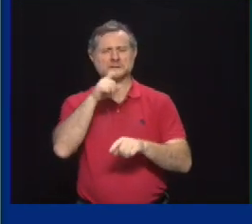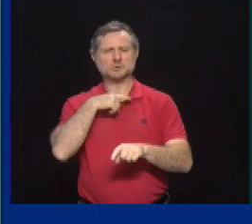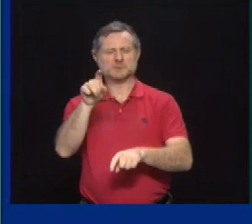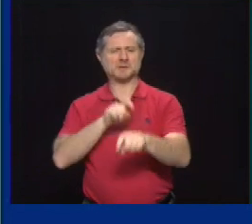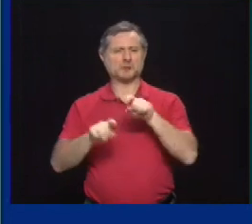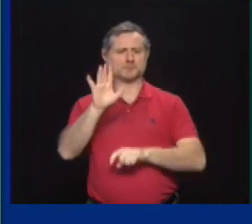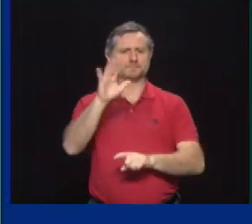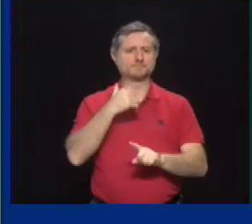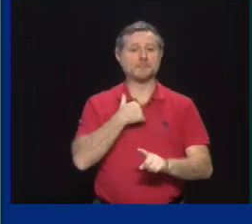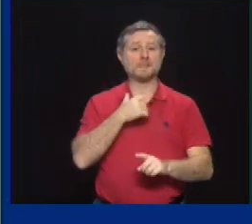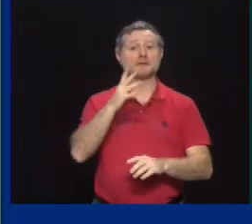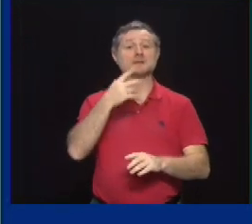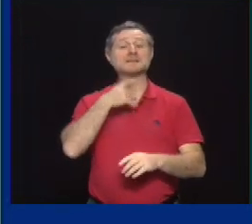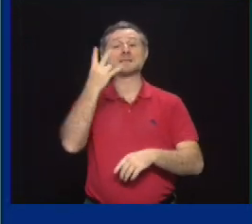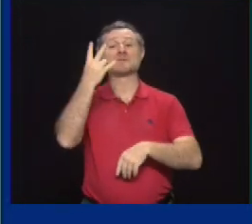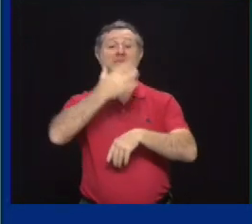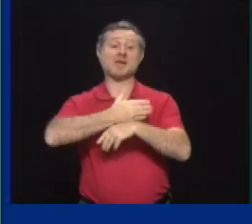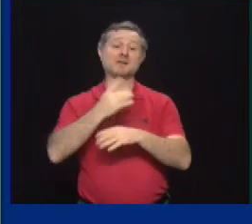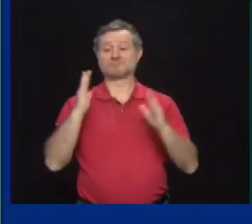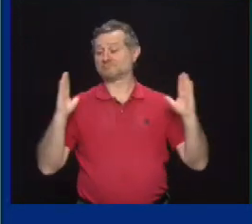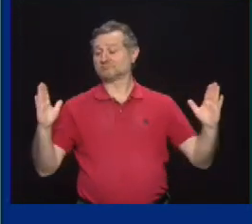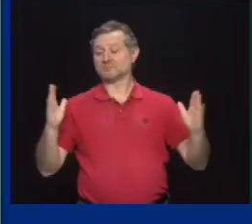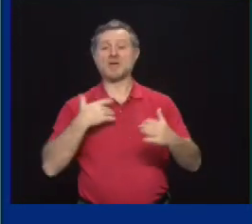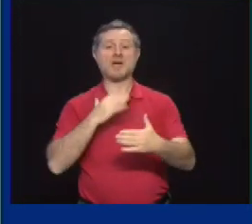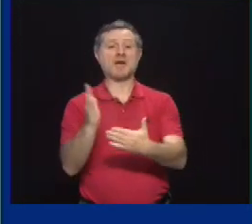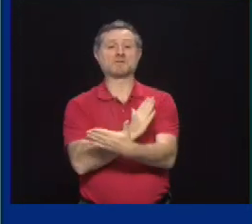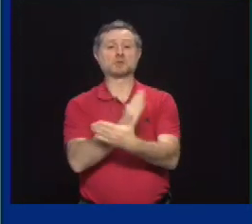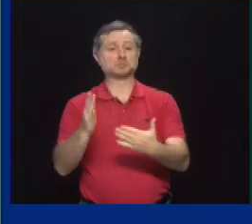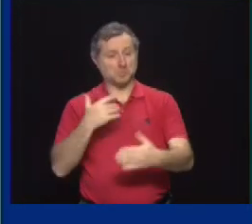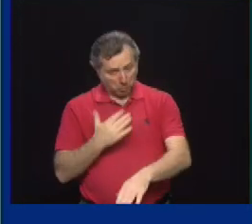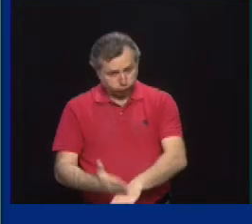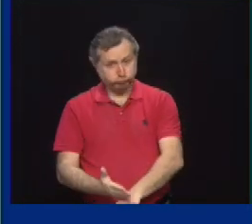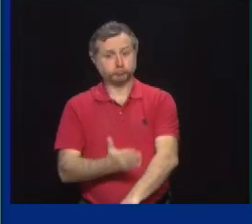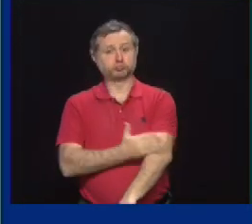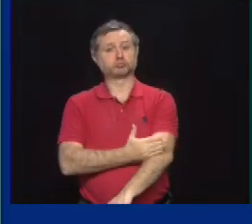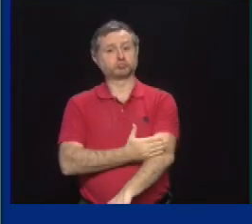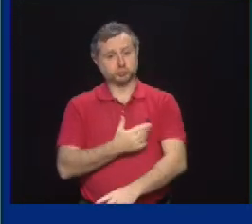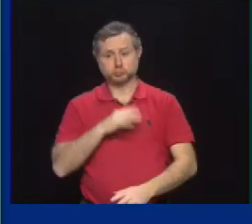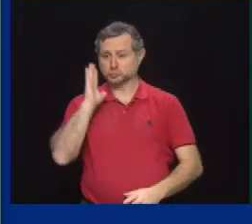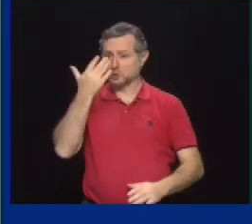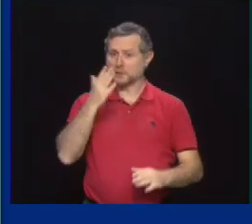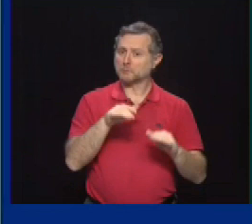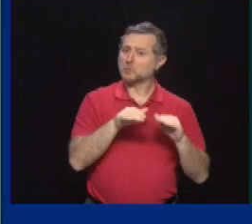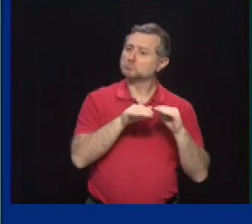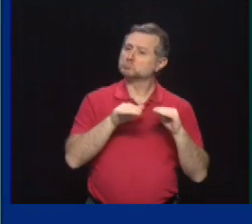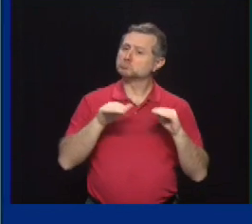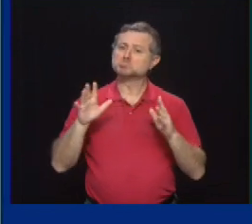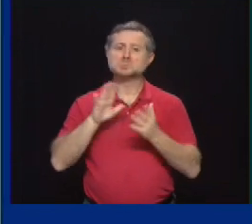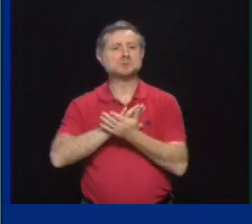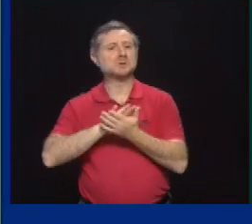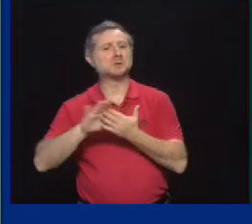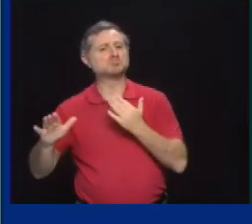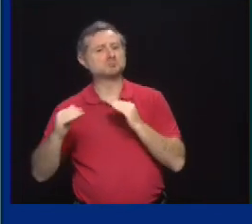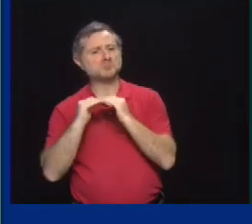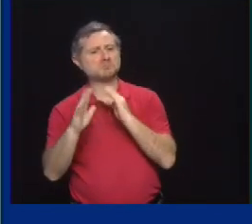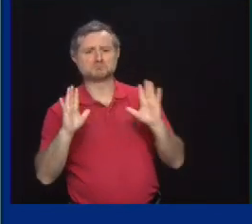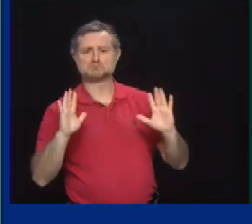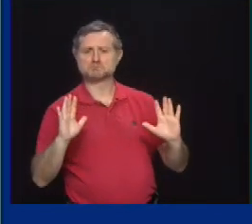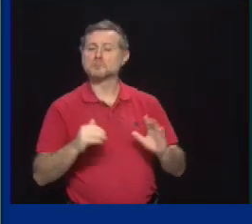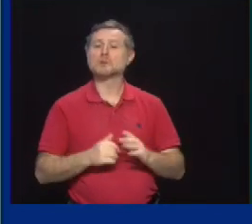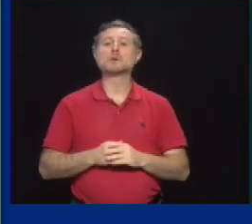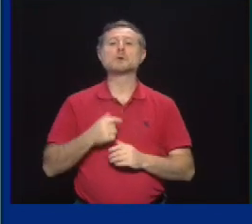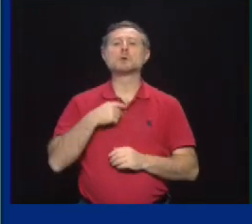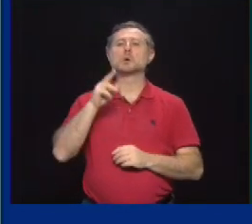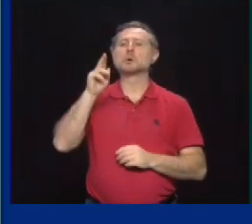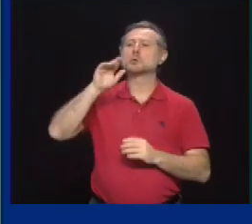looking better. Looking like we've hit a nice plateau for now. Some of the areas around the north country,